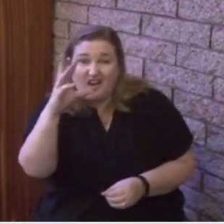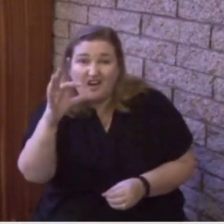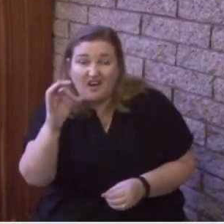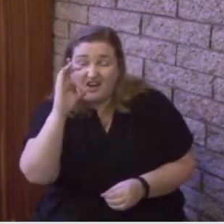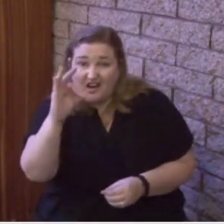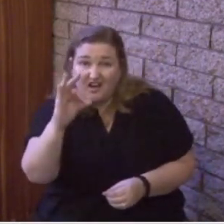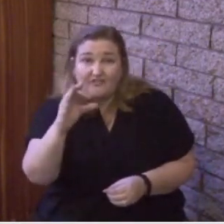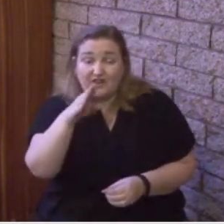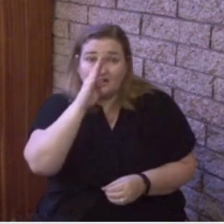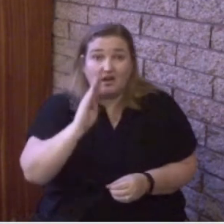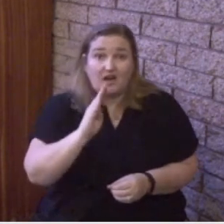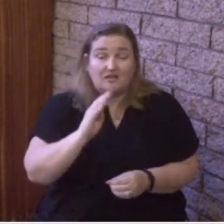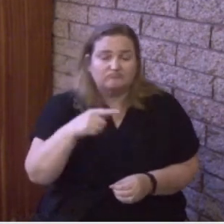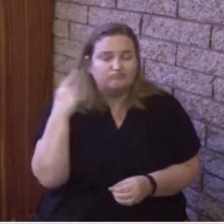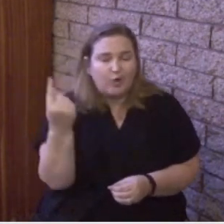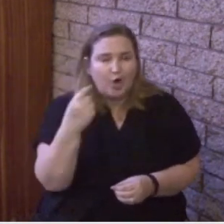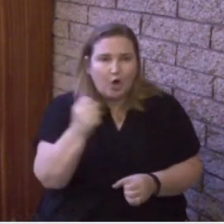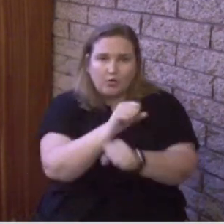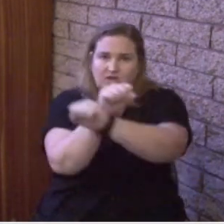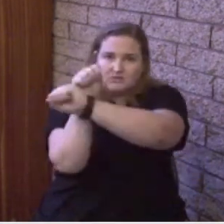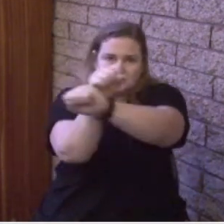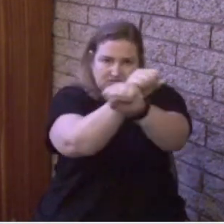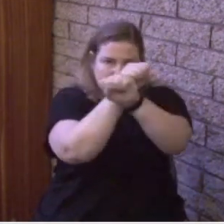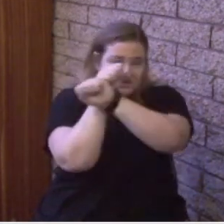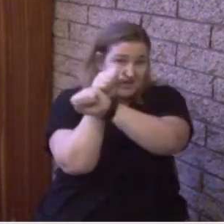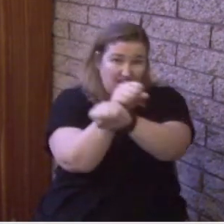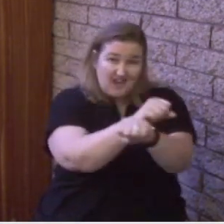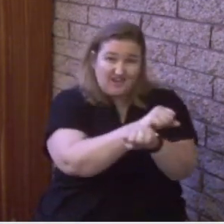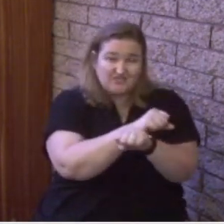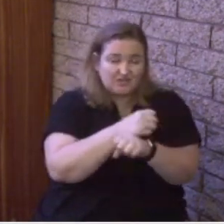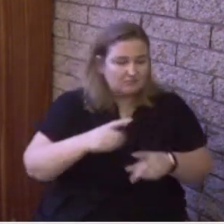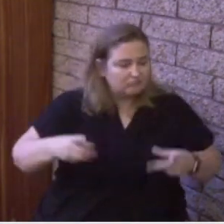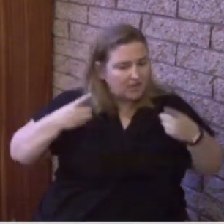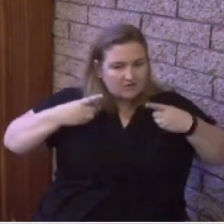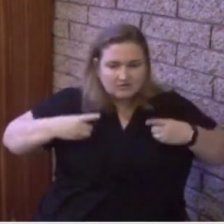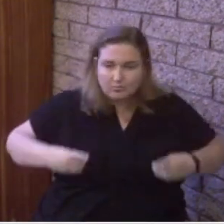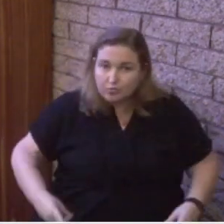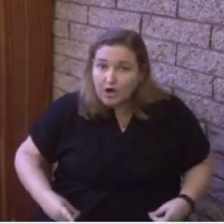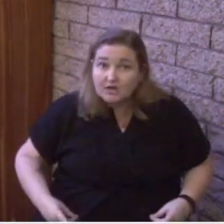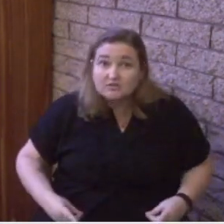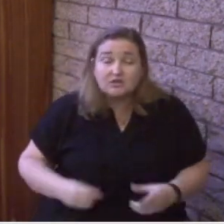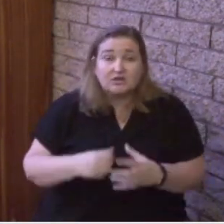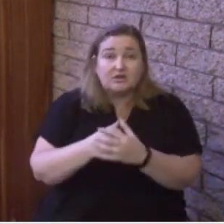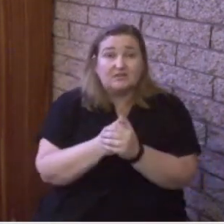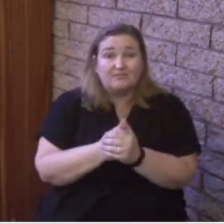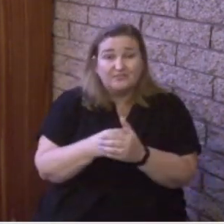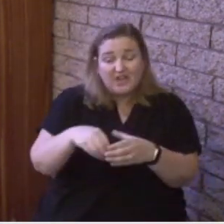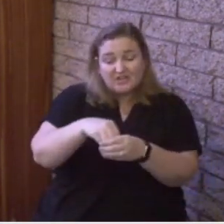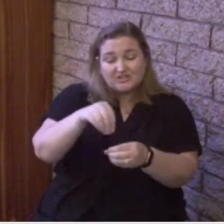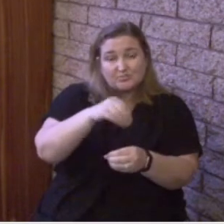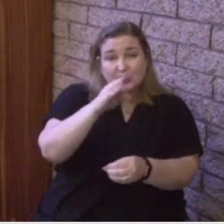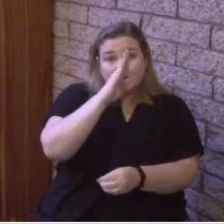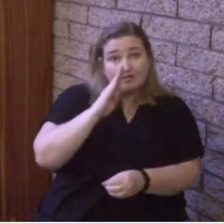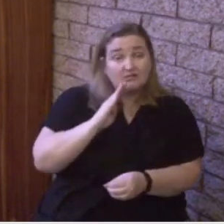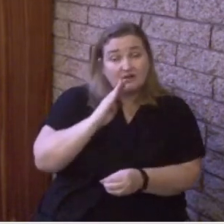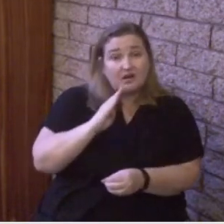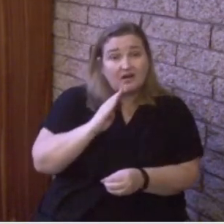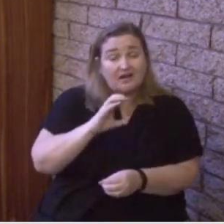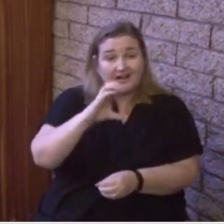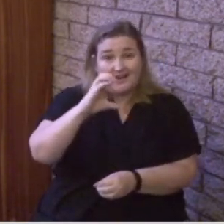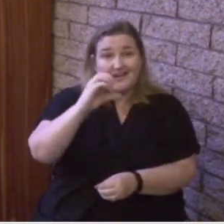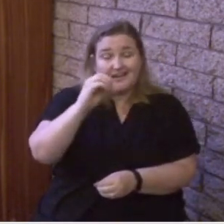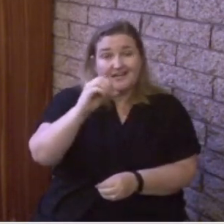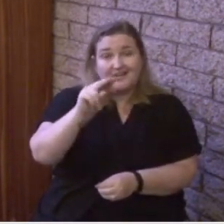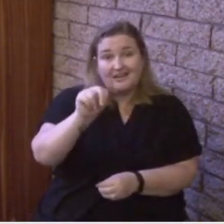depression. The Spirit of God convicts vividly and tensely but He is always the